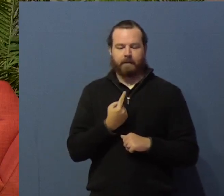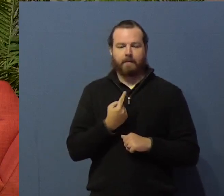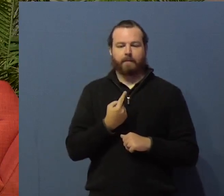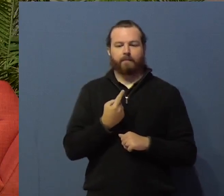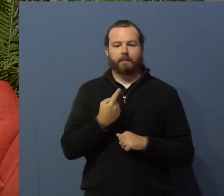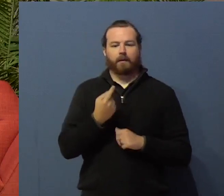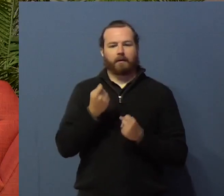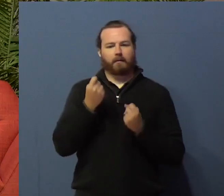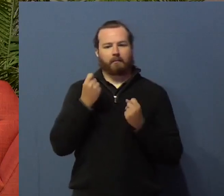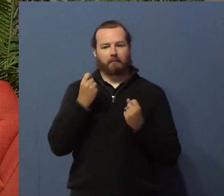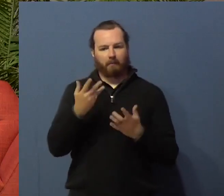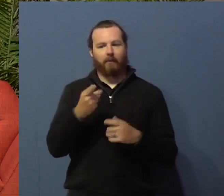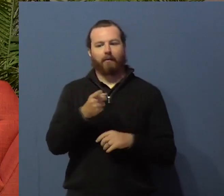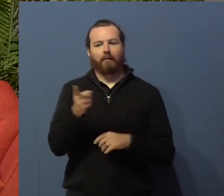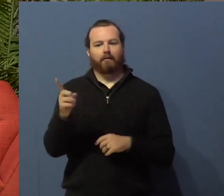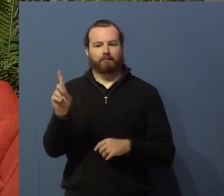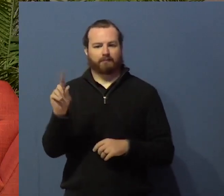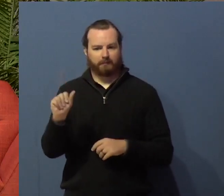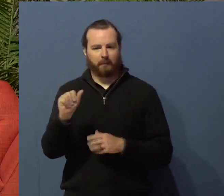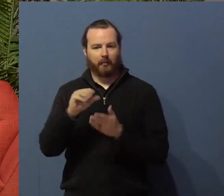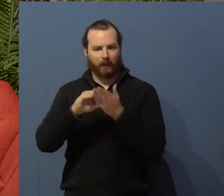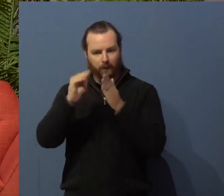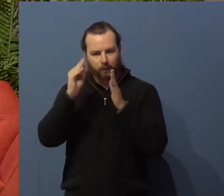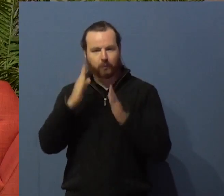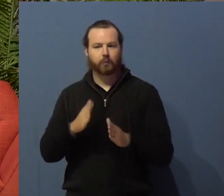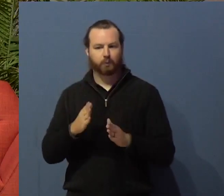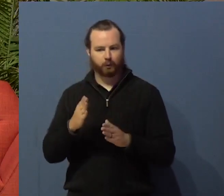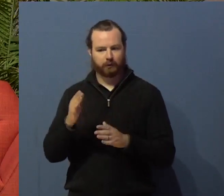They're extroverts, although there are some.